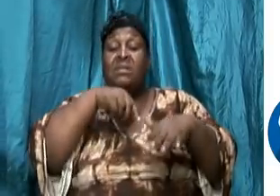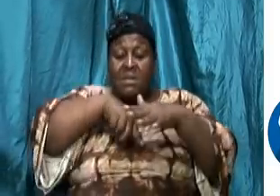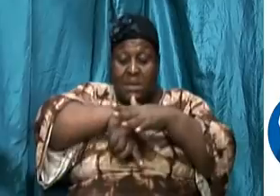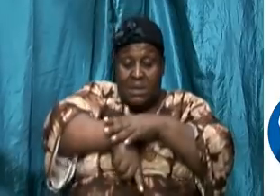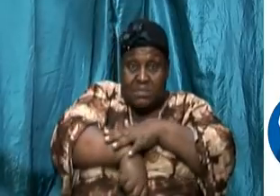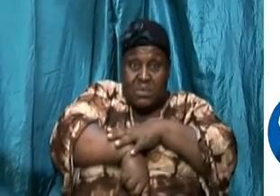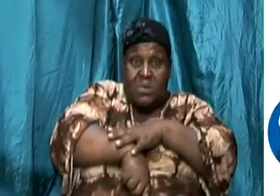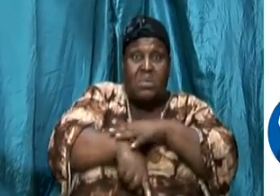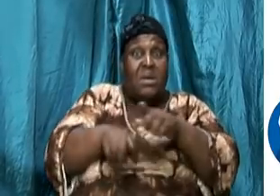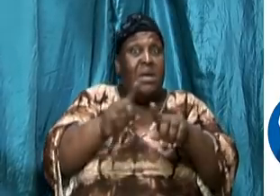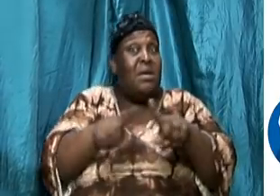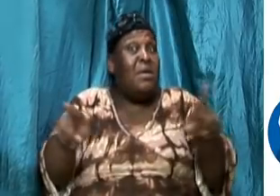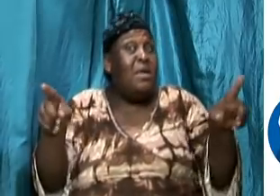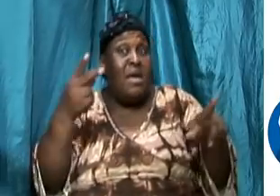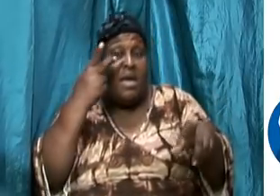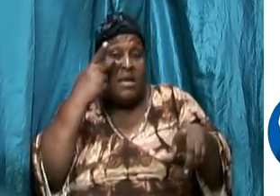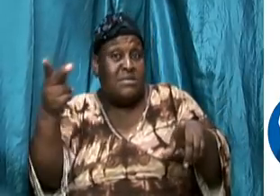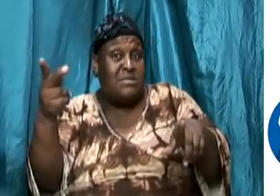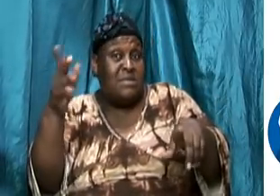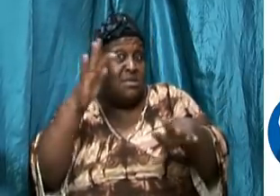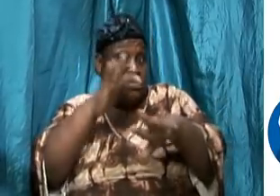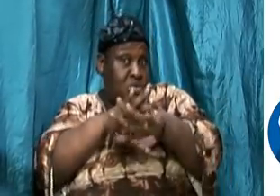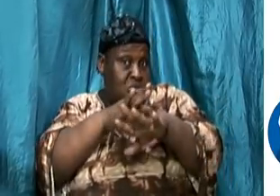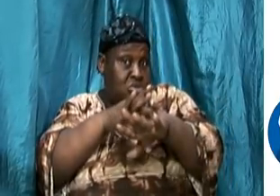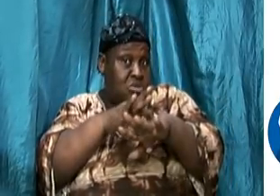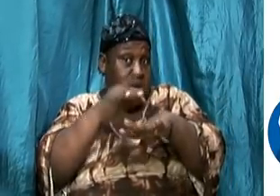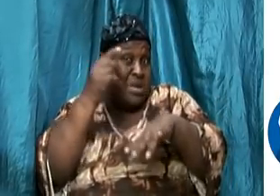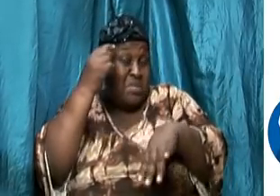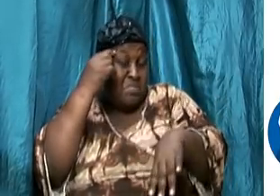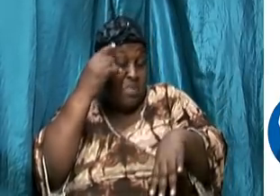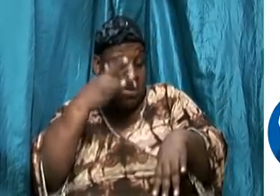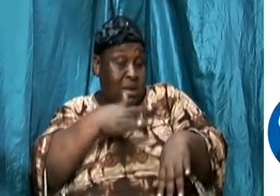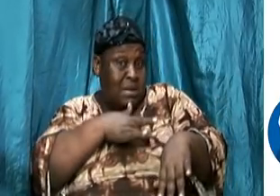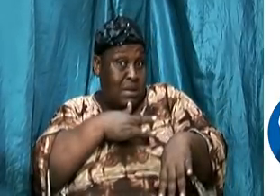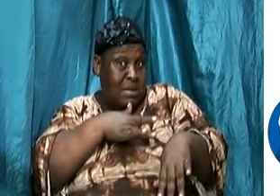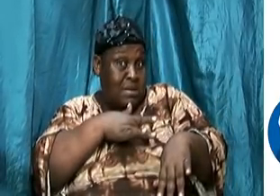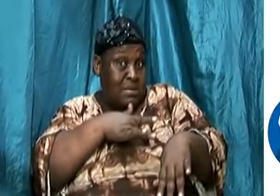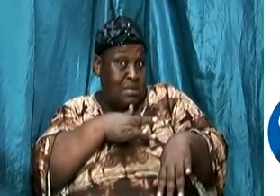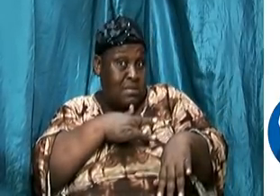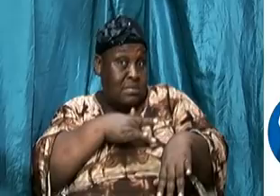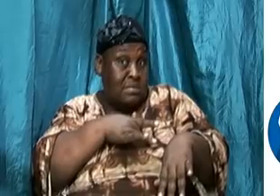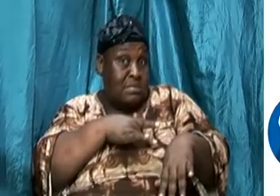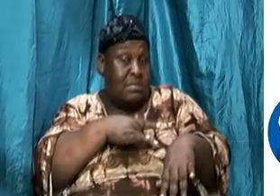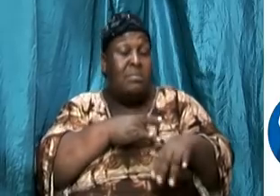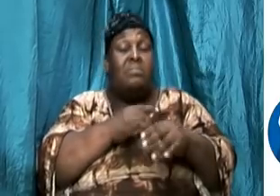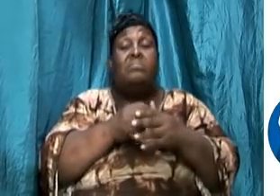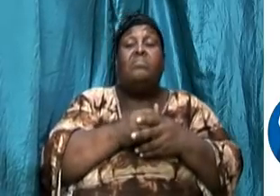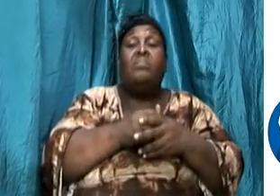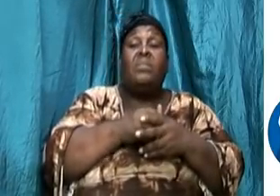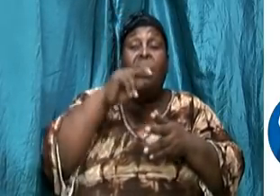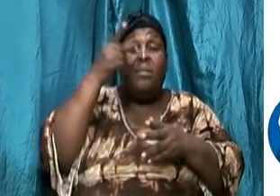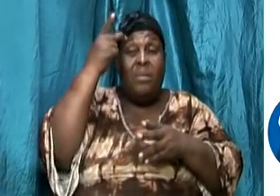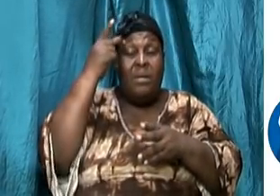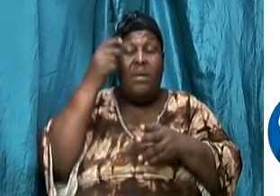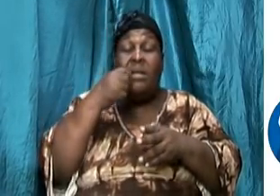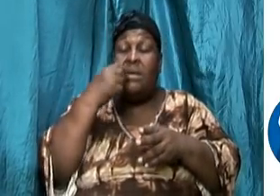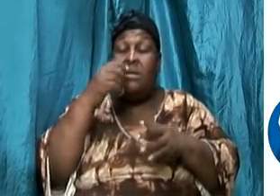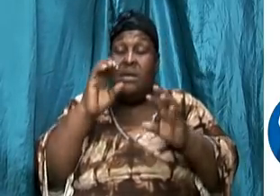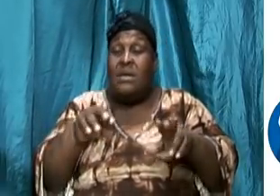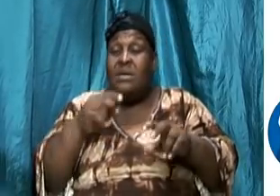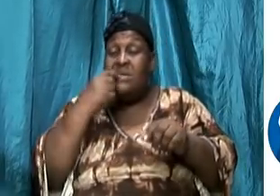that we can't see that we can't touch mind heart sometimes even used interchangeably and he's saying that it can be blind